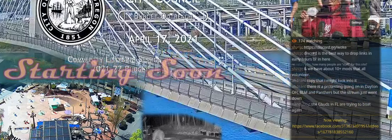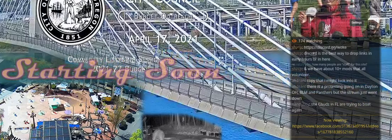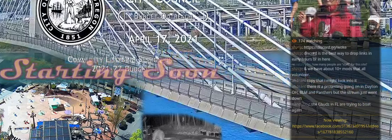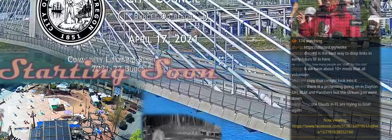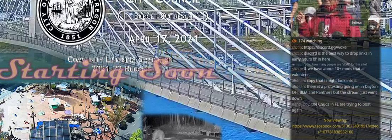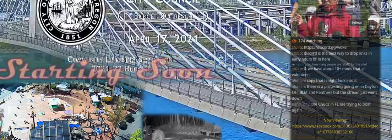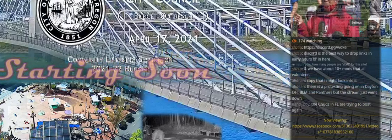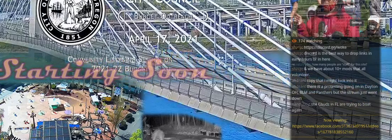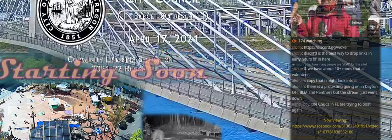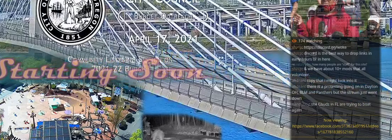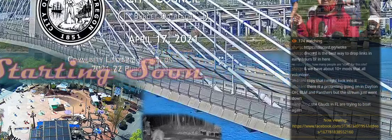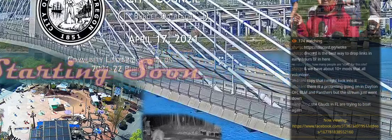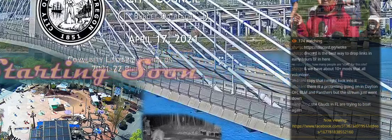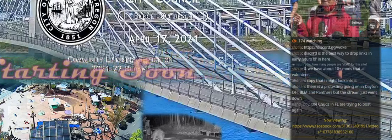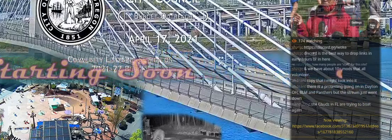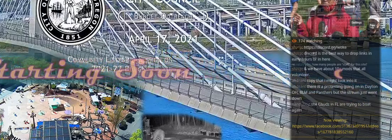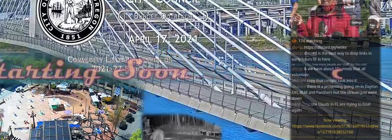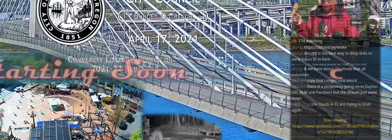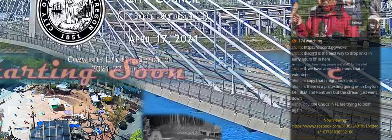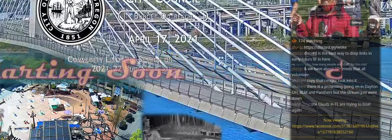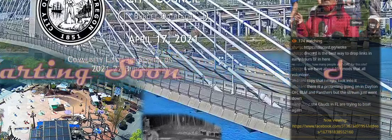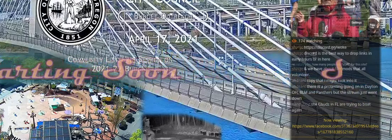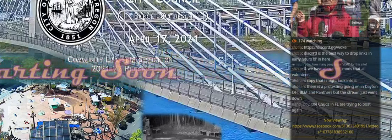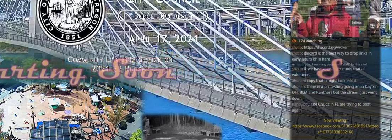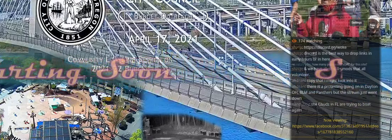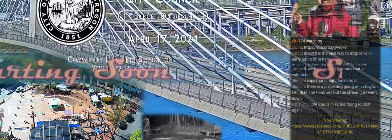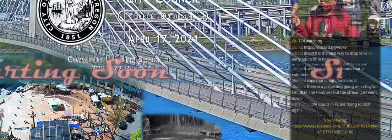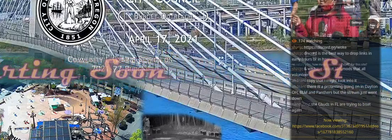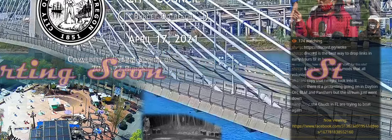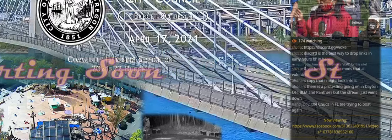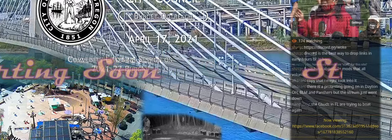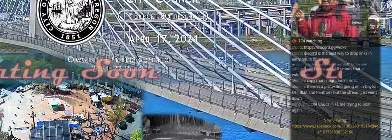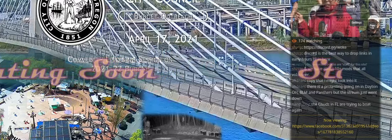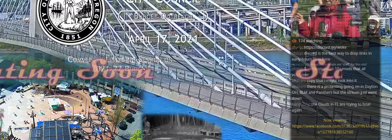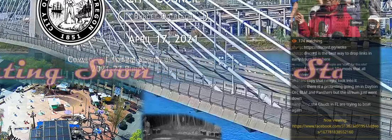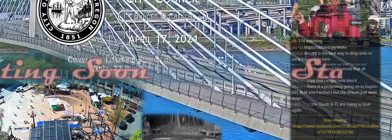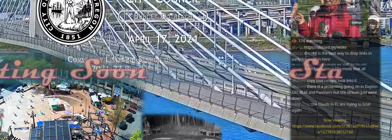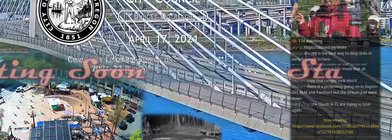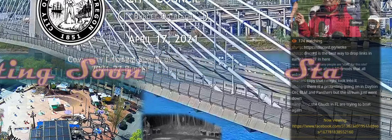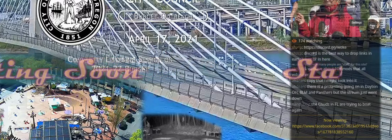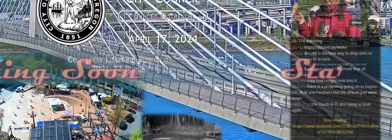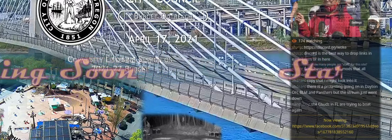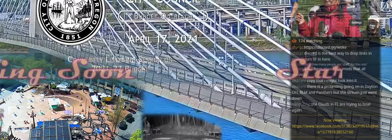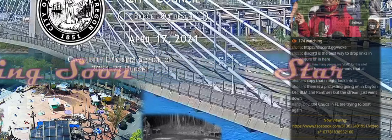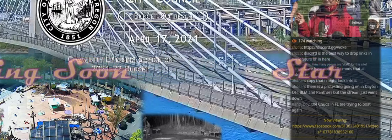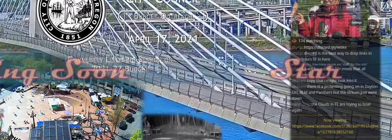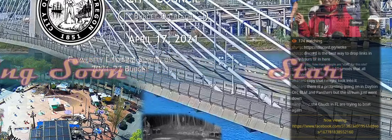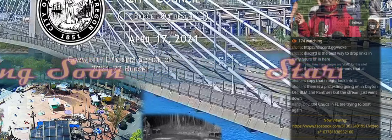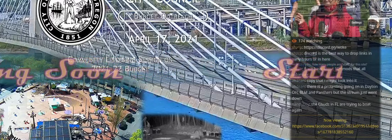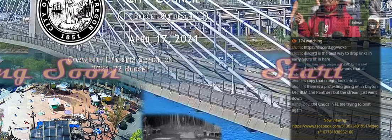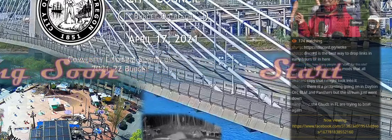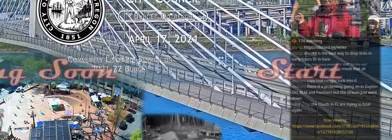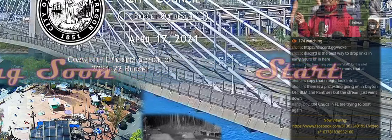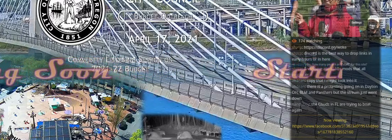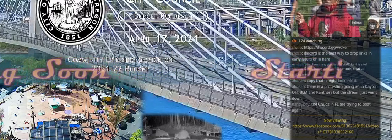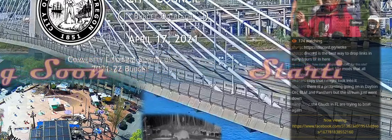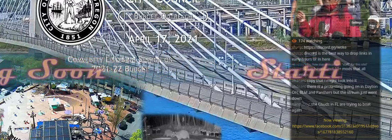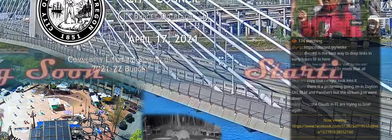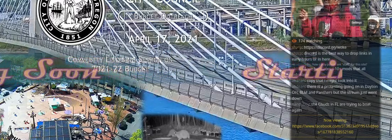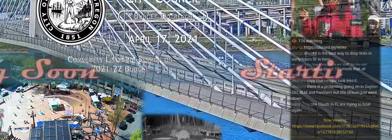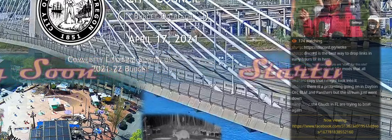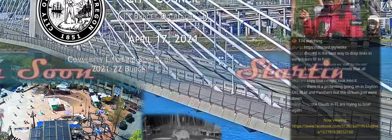taking care of dinner with ready-to-heat meals available to order for curbside pickup. More info at Zupans.com.